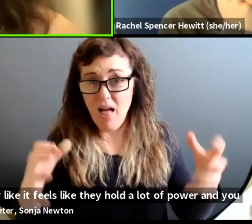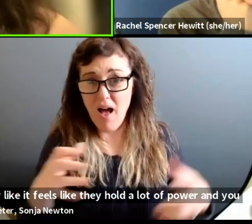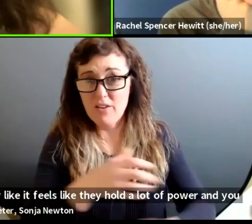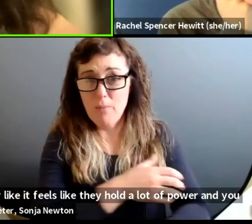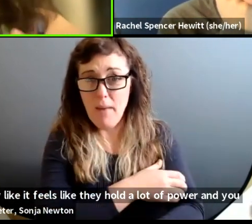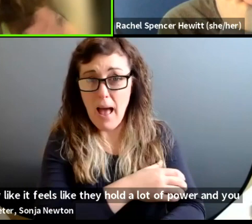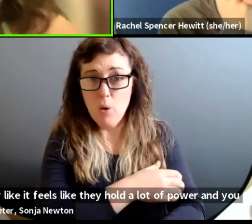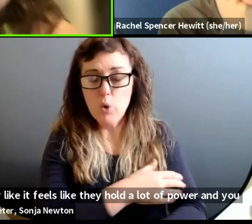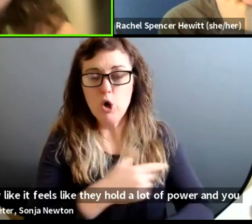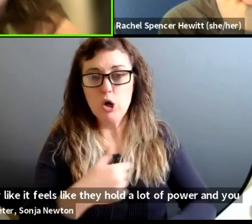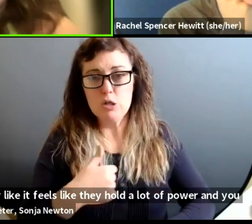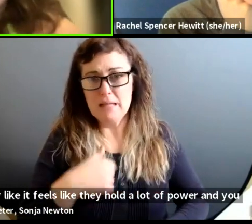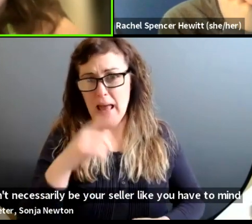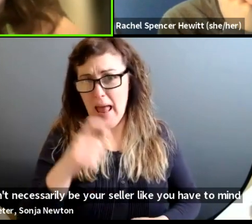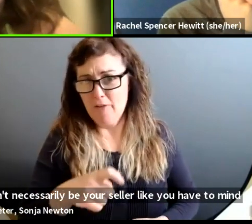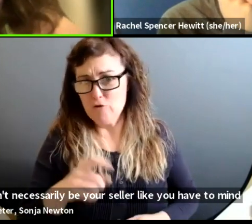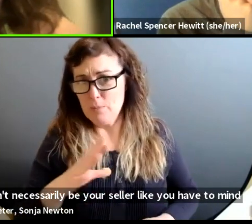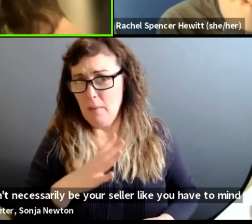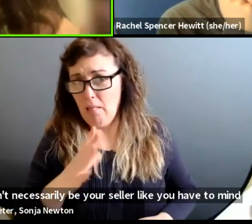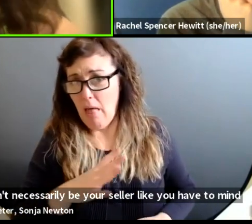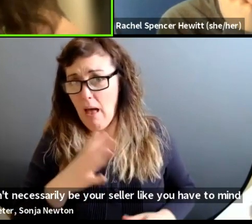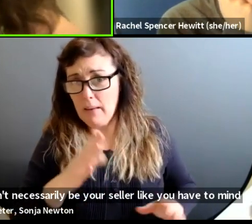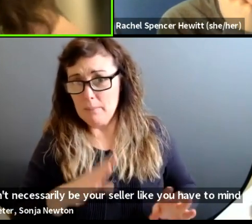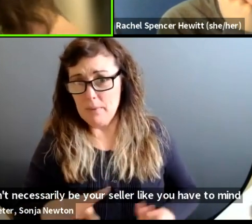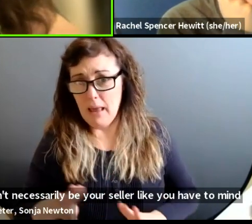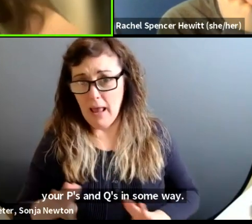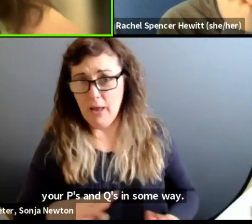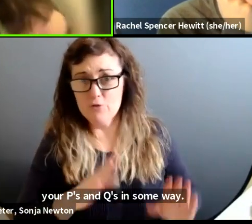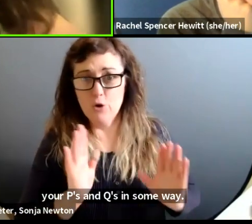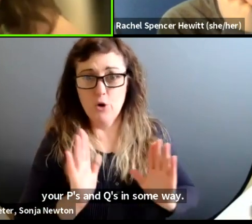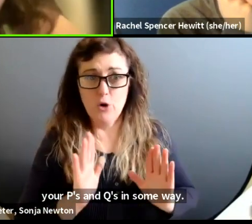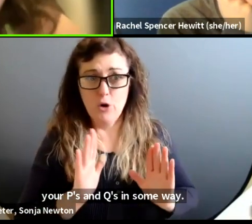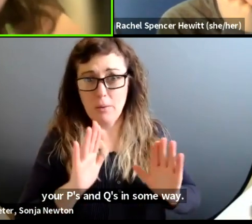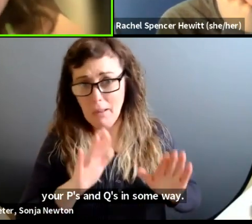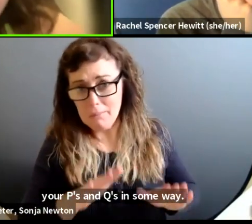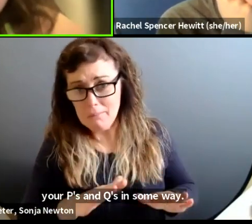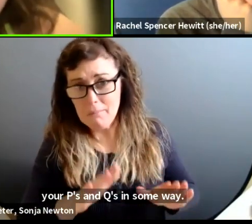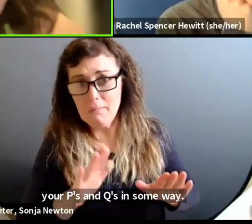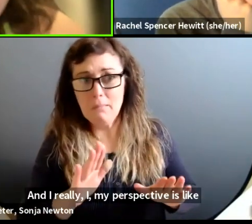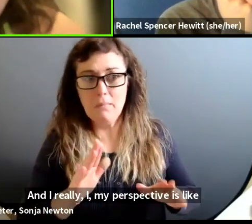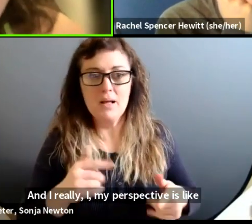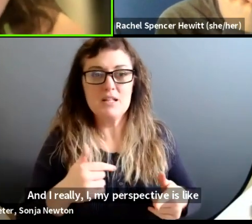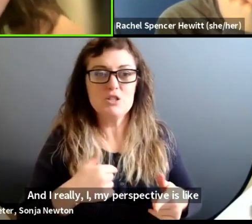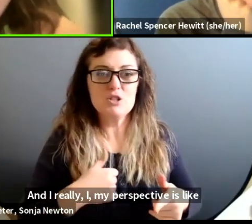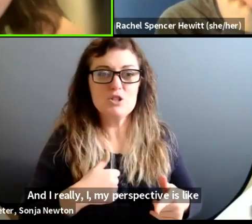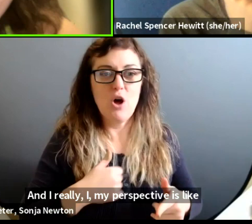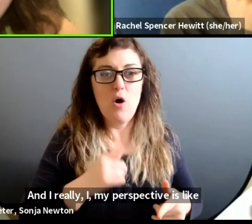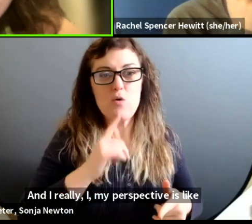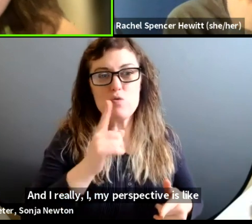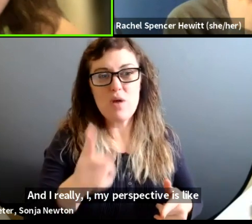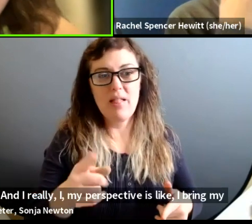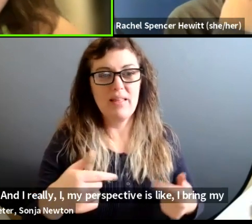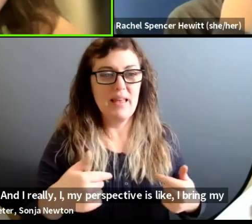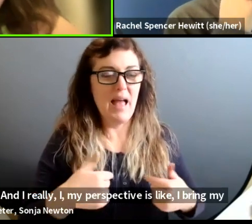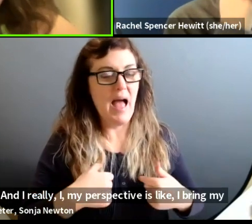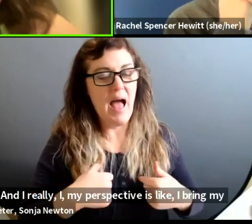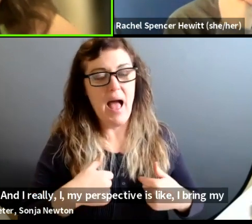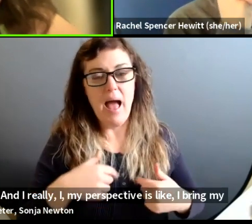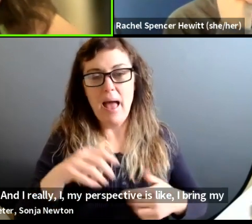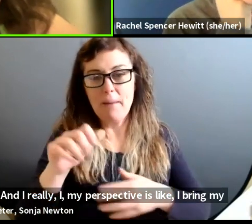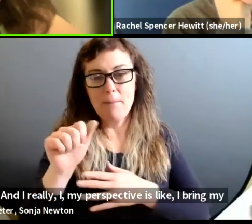and Q's in some way. And I really, I, my perspective is like, I bring my authentic self to all of those conversations.